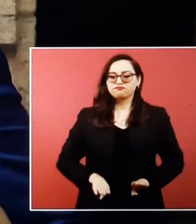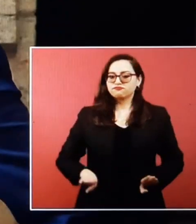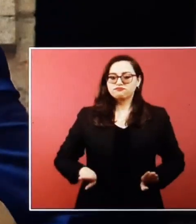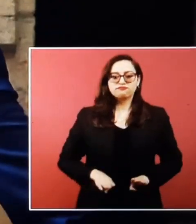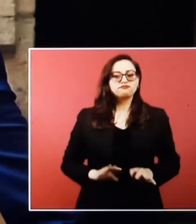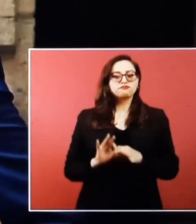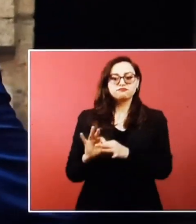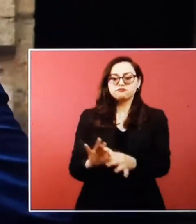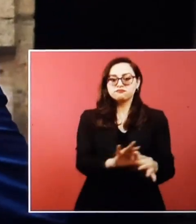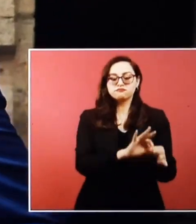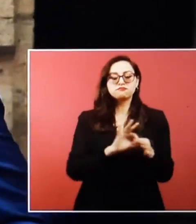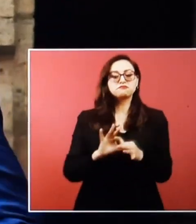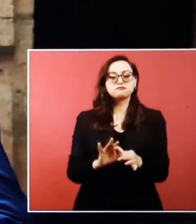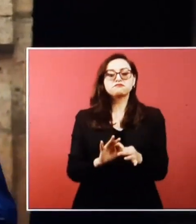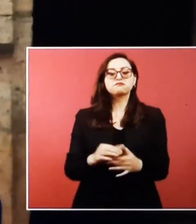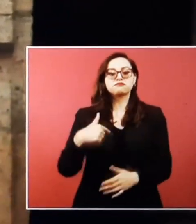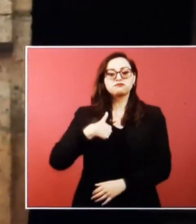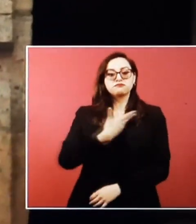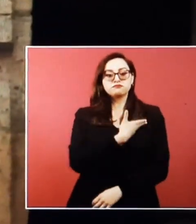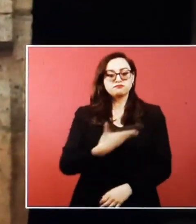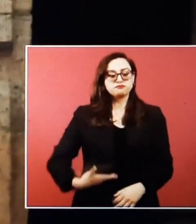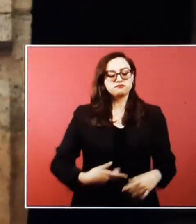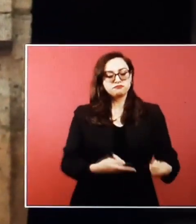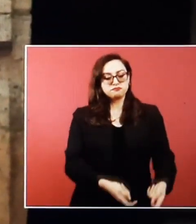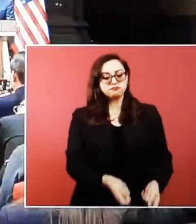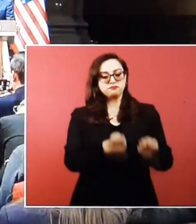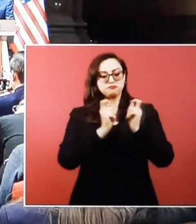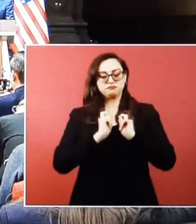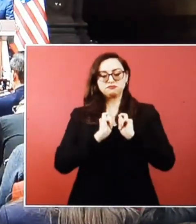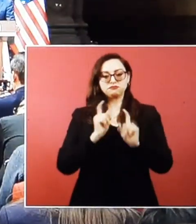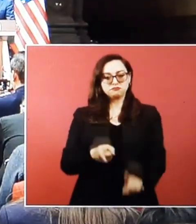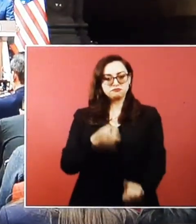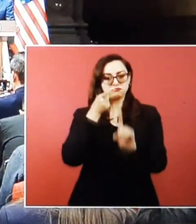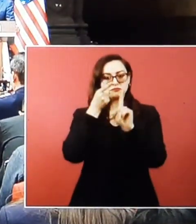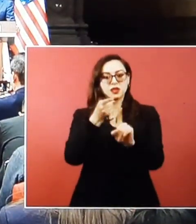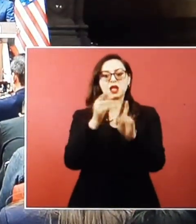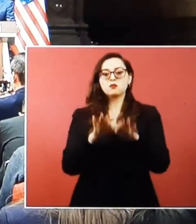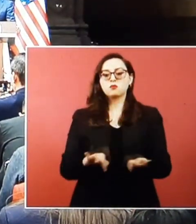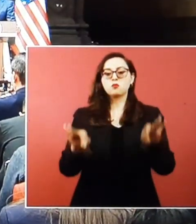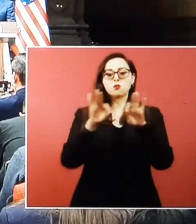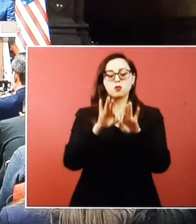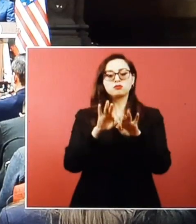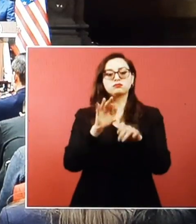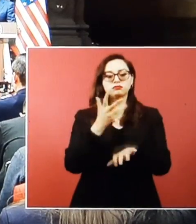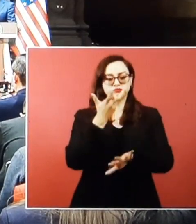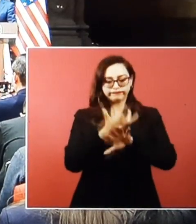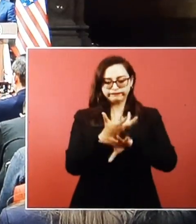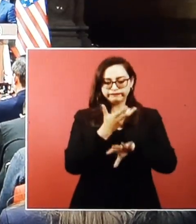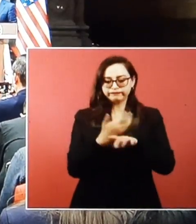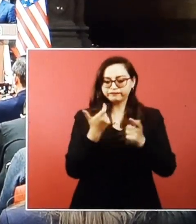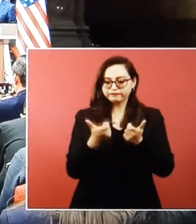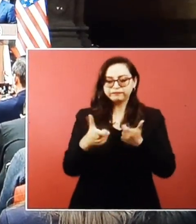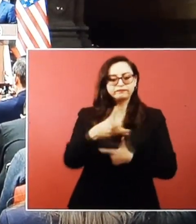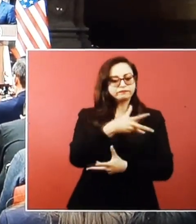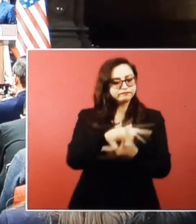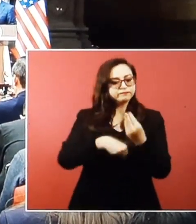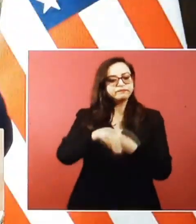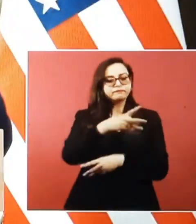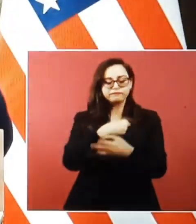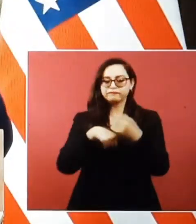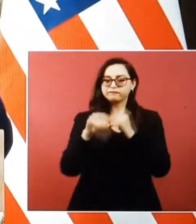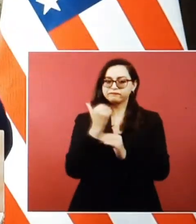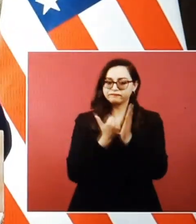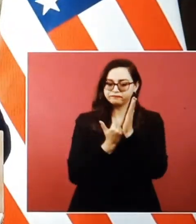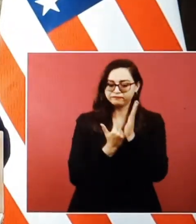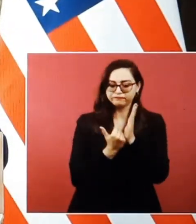I've been laser focused on rebuilding the U.S. economy from the bottom up and the middle out. Not the trickle